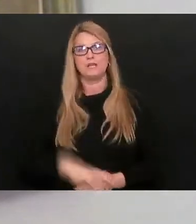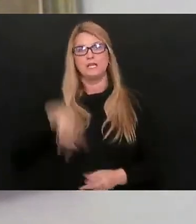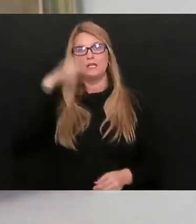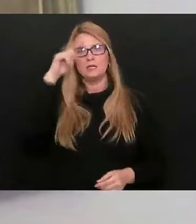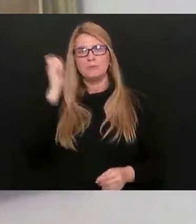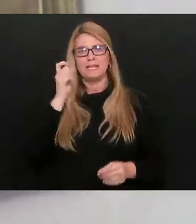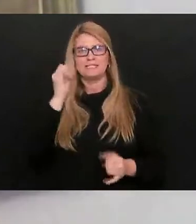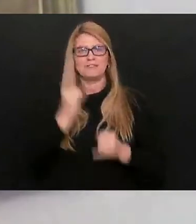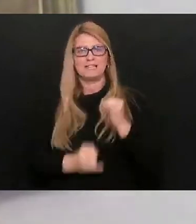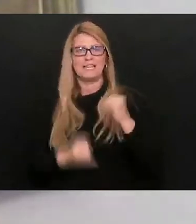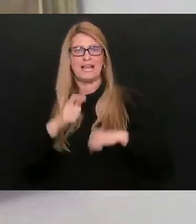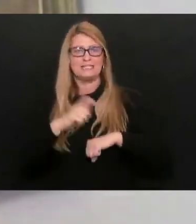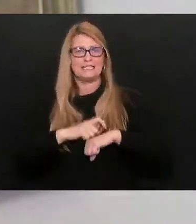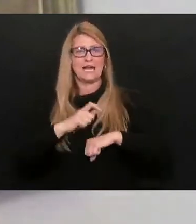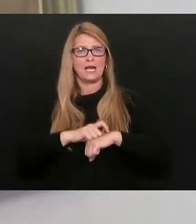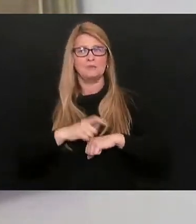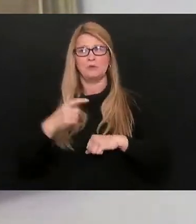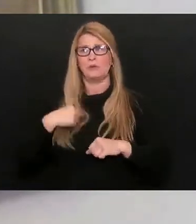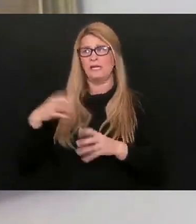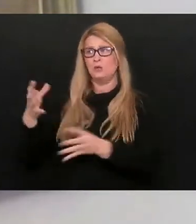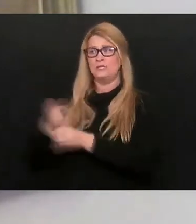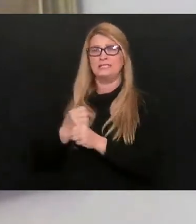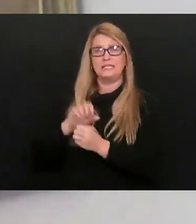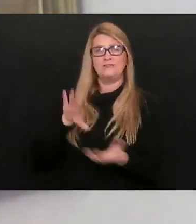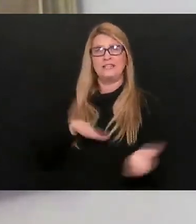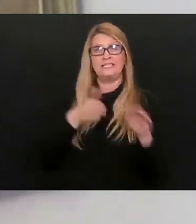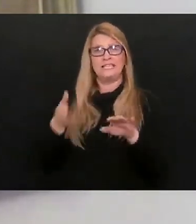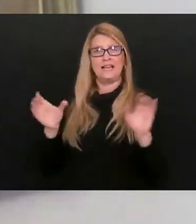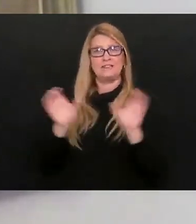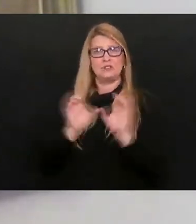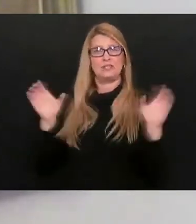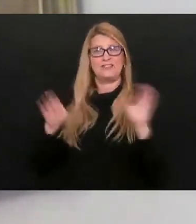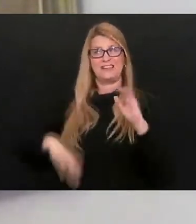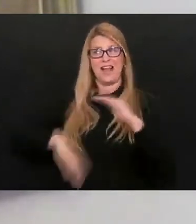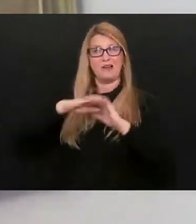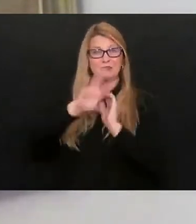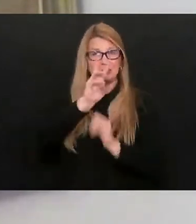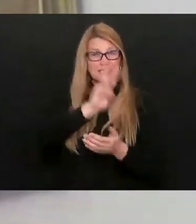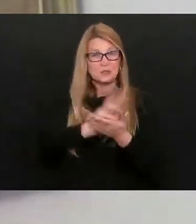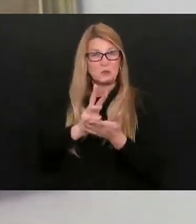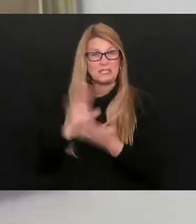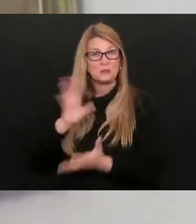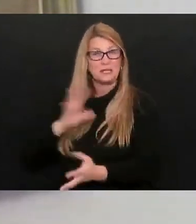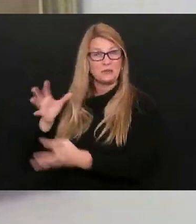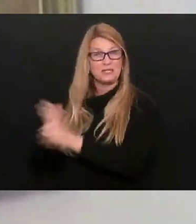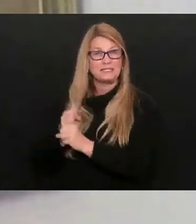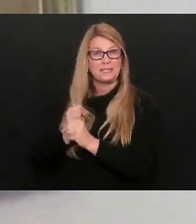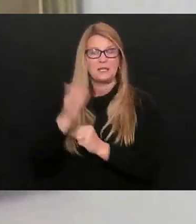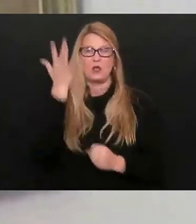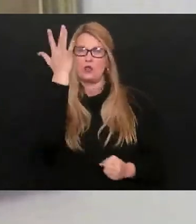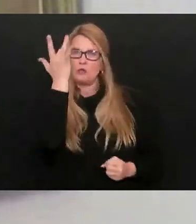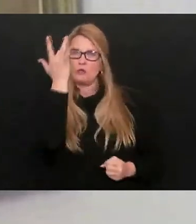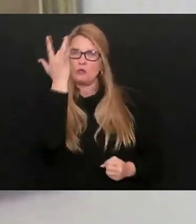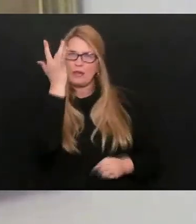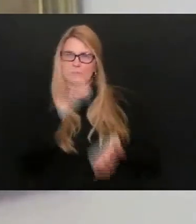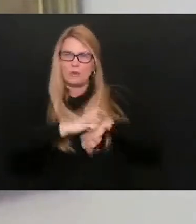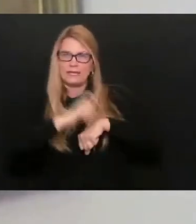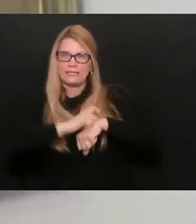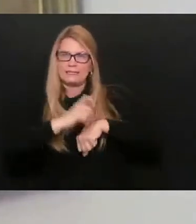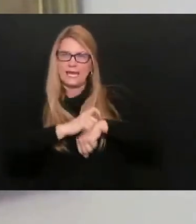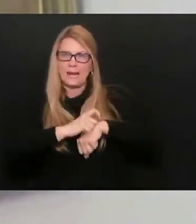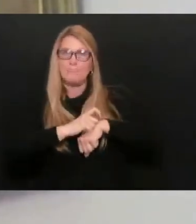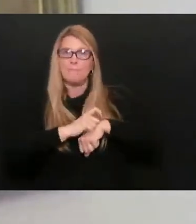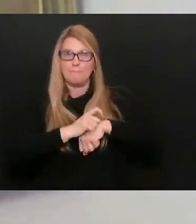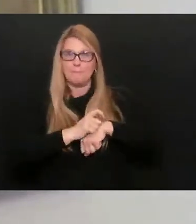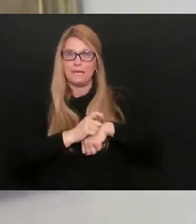lag time in receiving death certificates, which takes up to six weeks sometimes, this is why the time is taking us some time